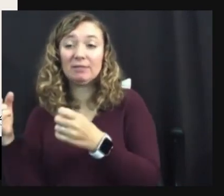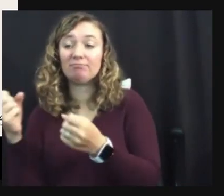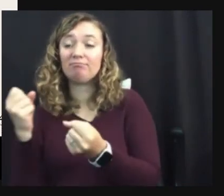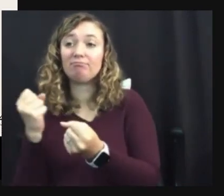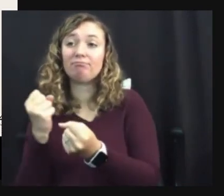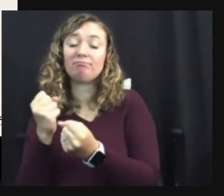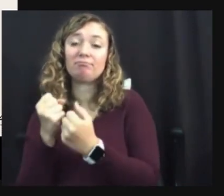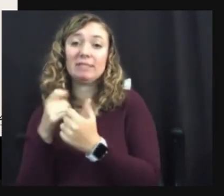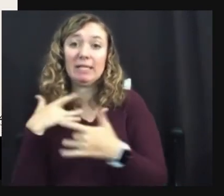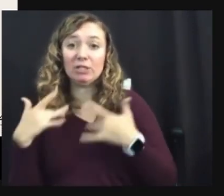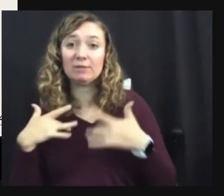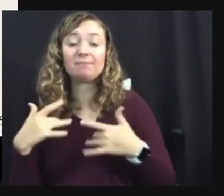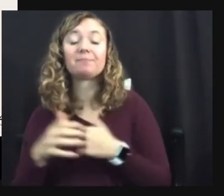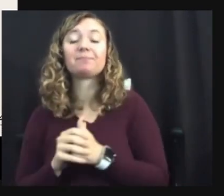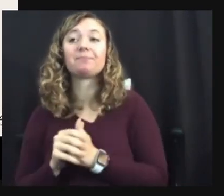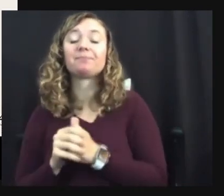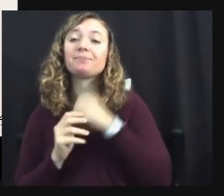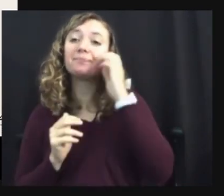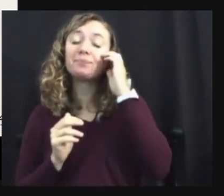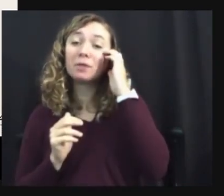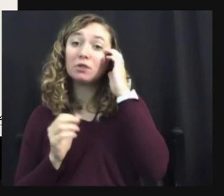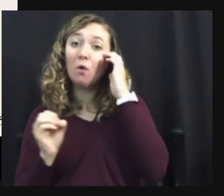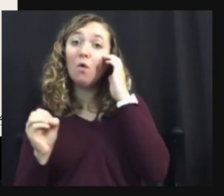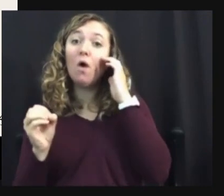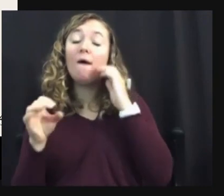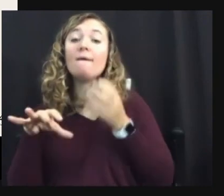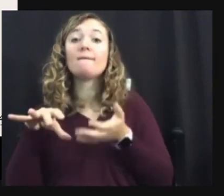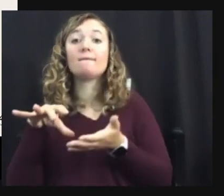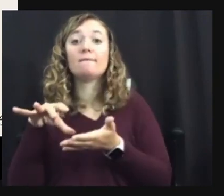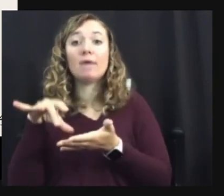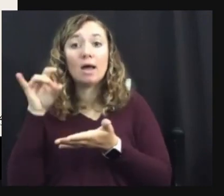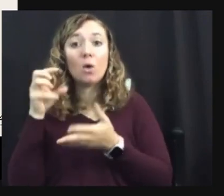so, um, finding ways to, um,